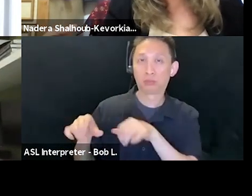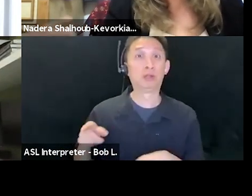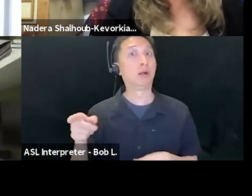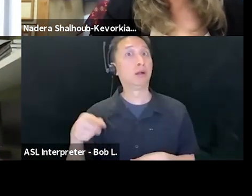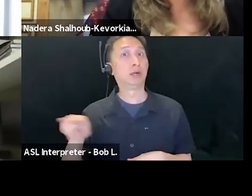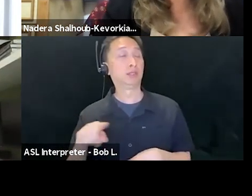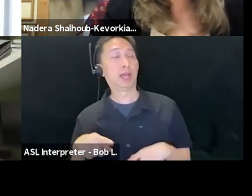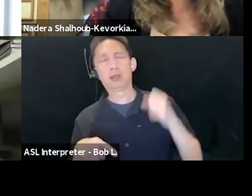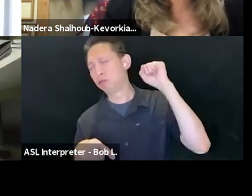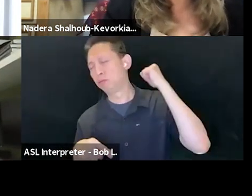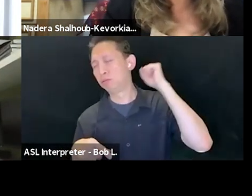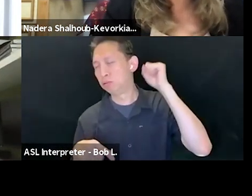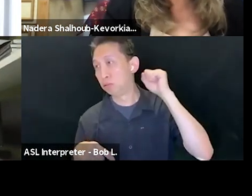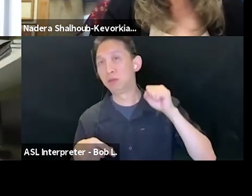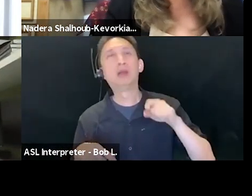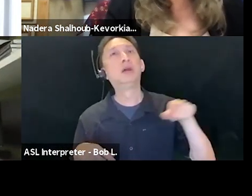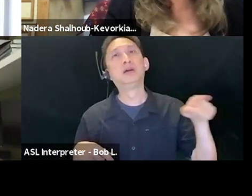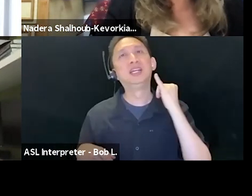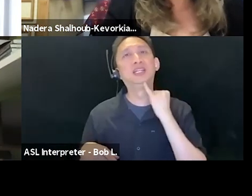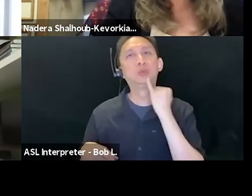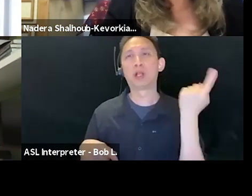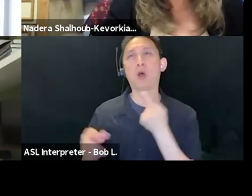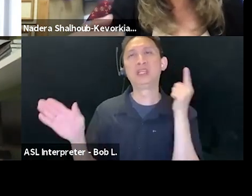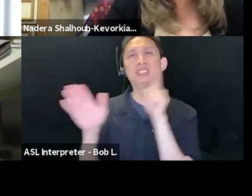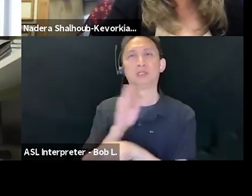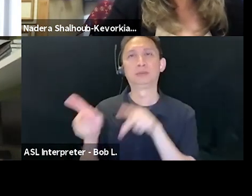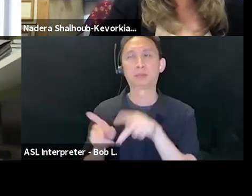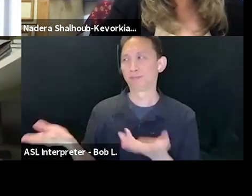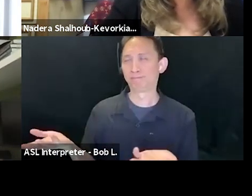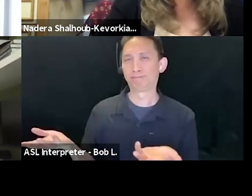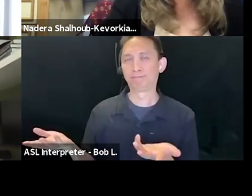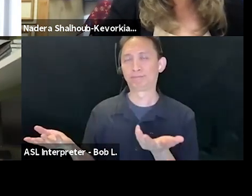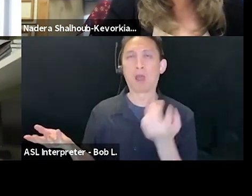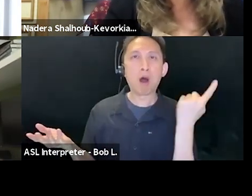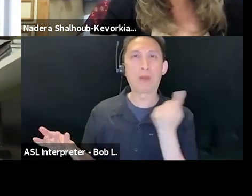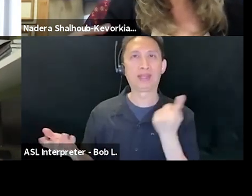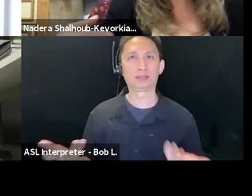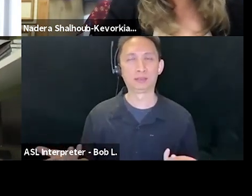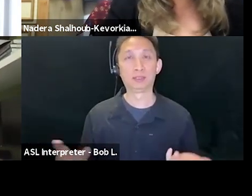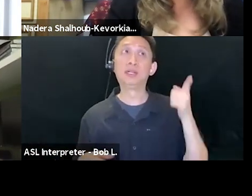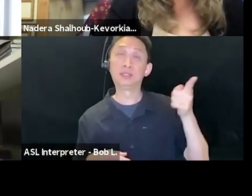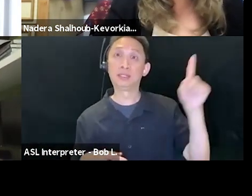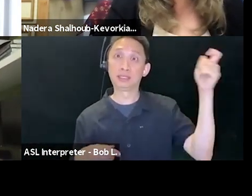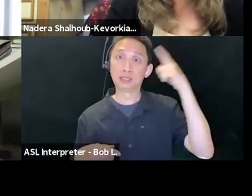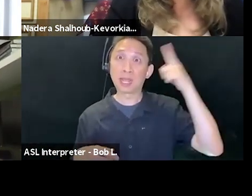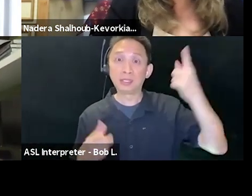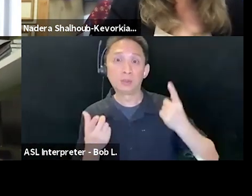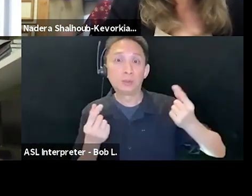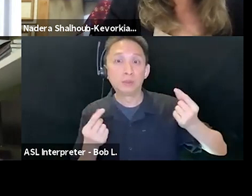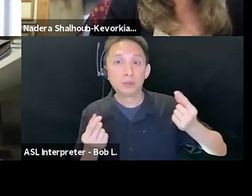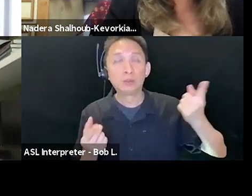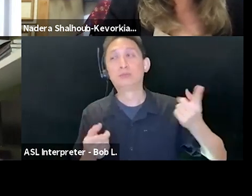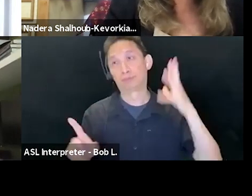always kills Palestinian civilians. As you've just seen, the state's viciousness now includes starting amount of